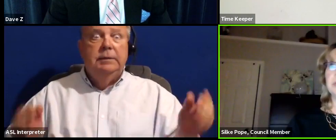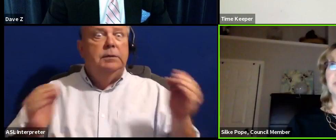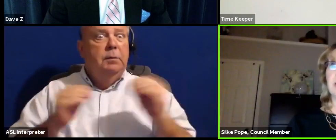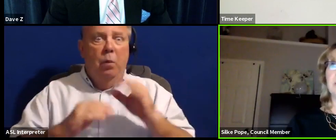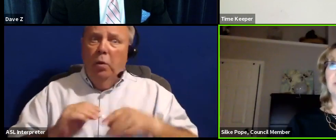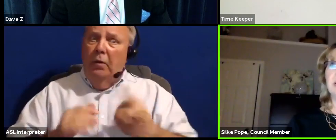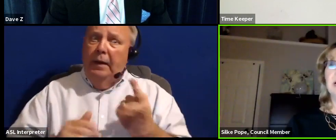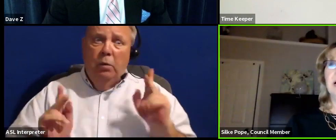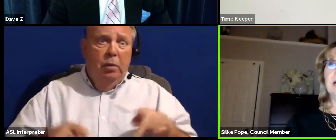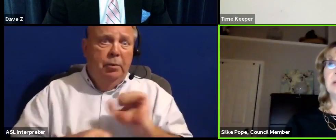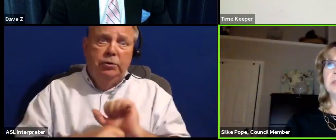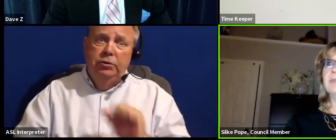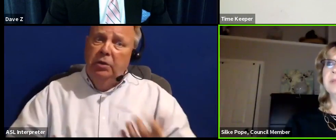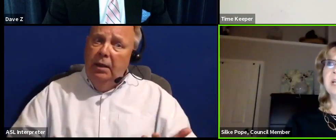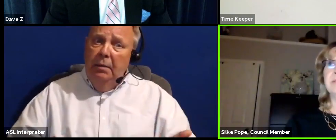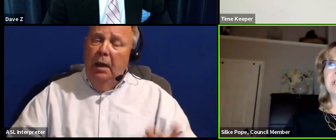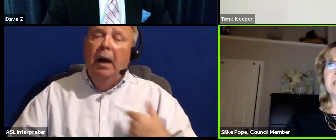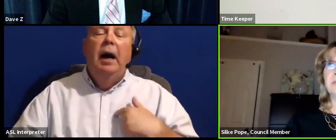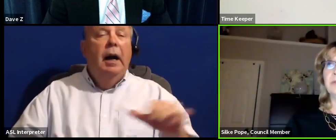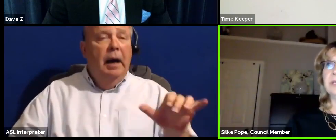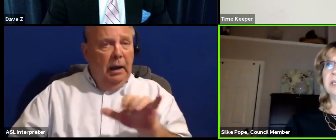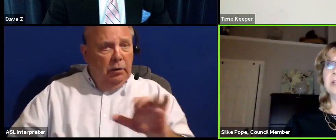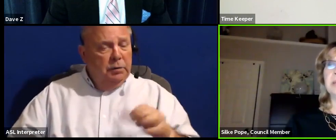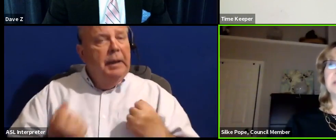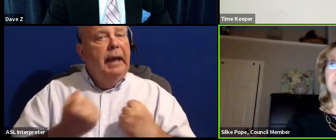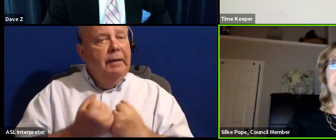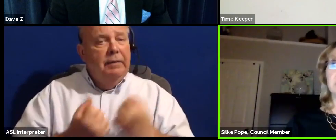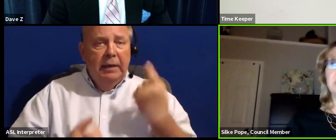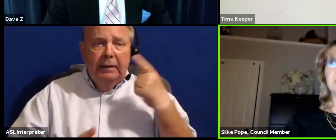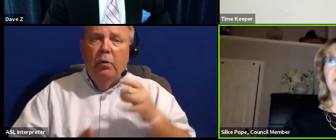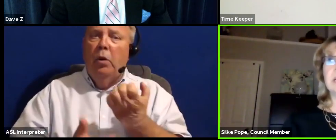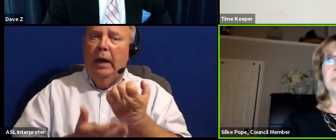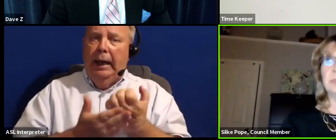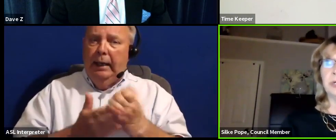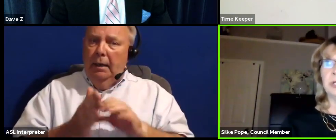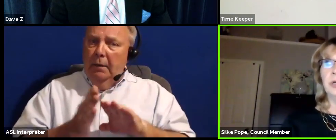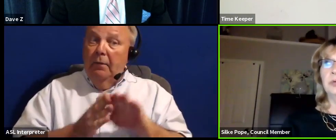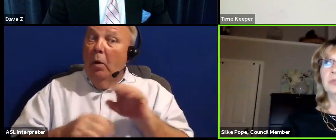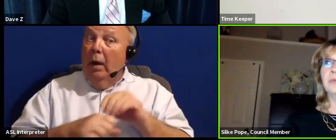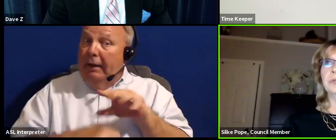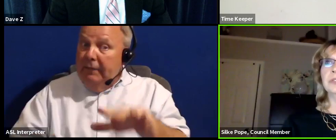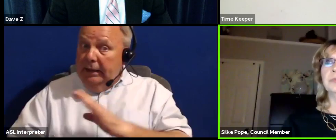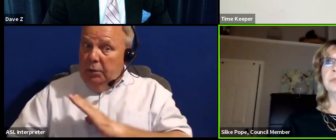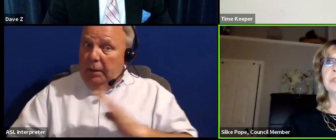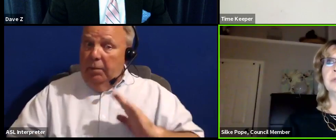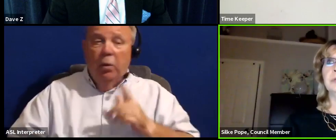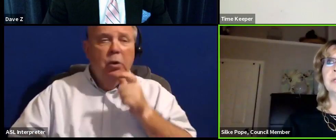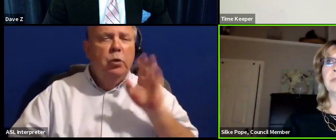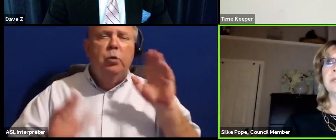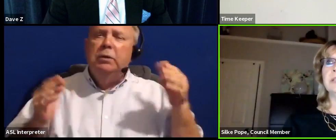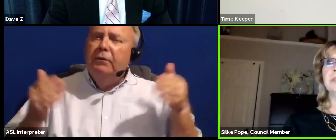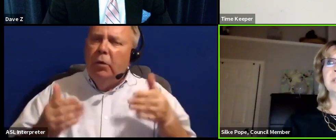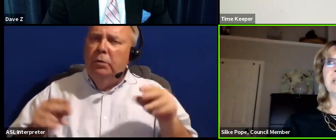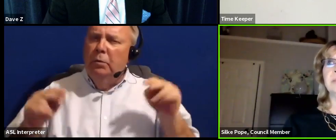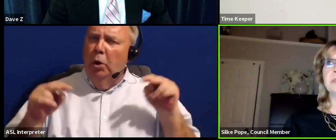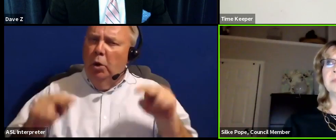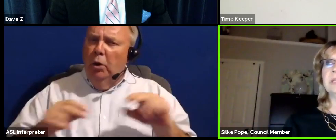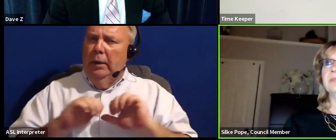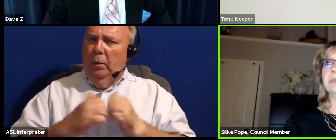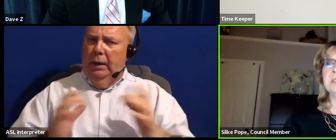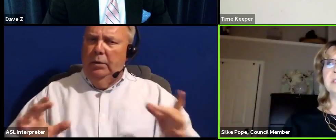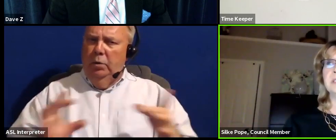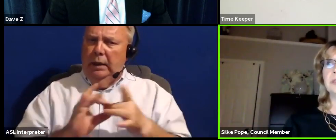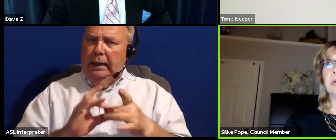one-person job. I also have been advocating for an economic development advisory board whose focus would be to look at ways to connect